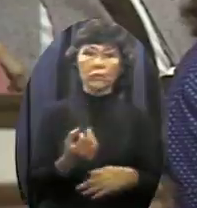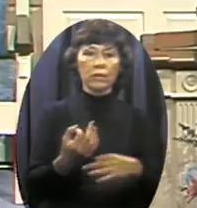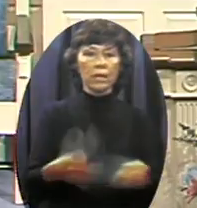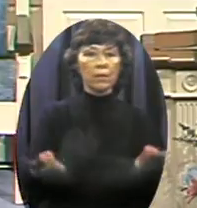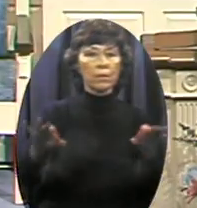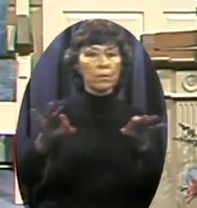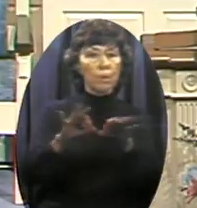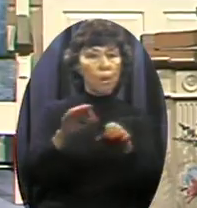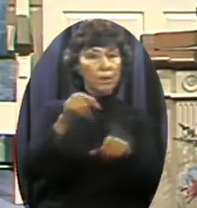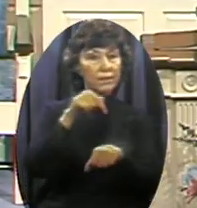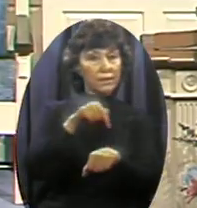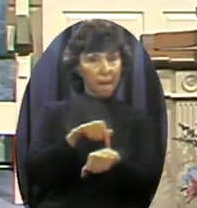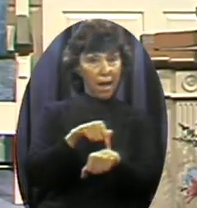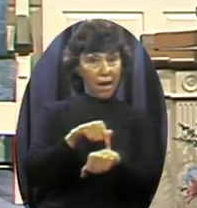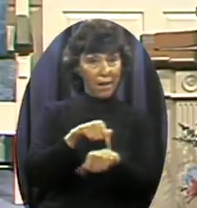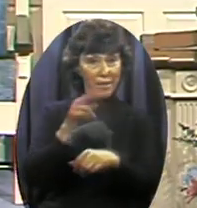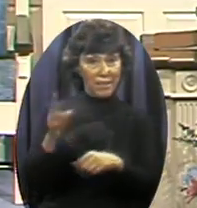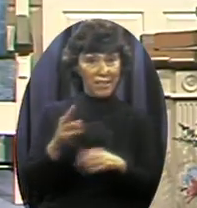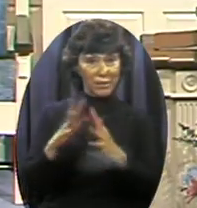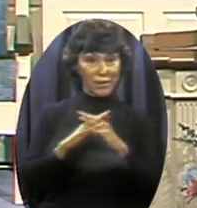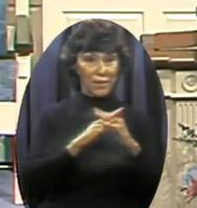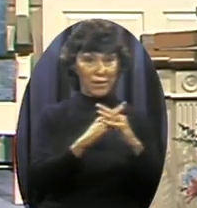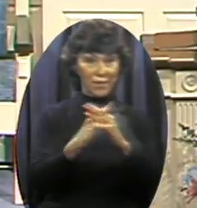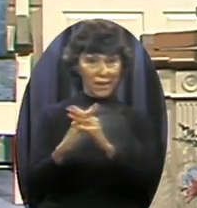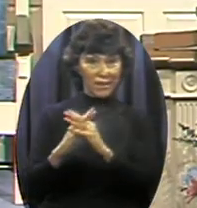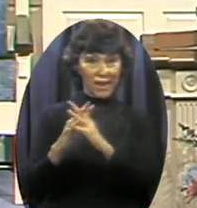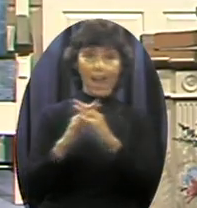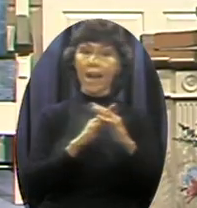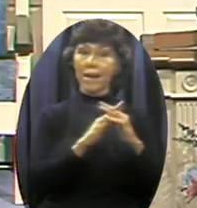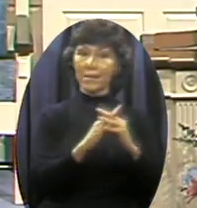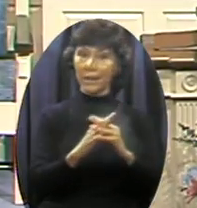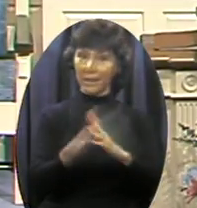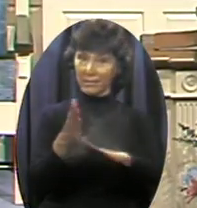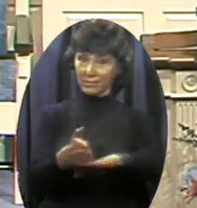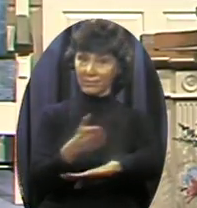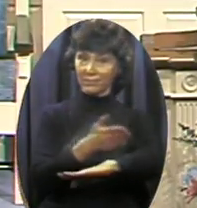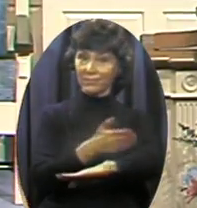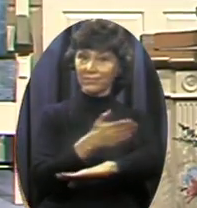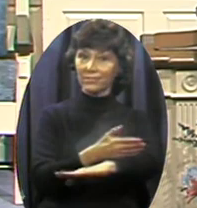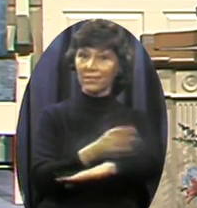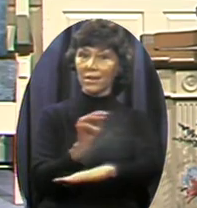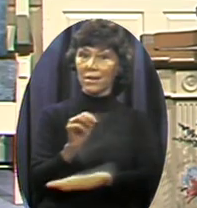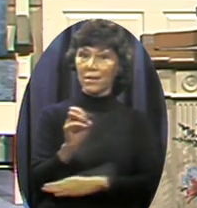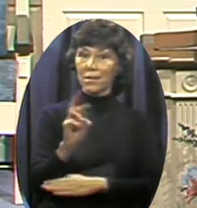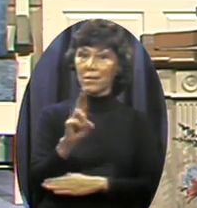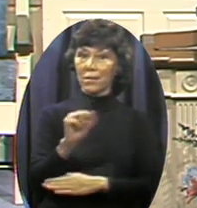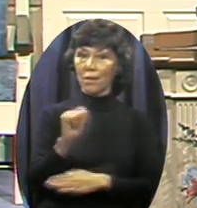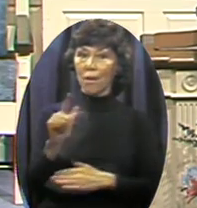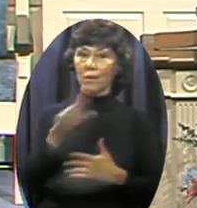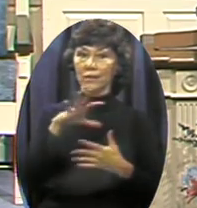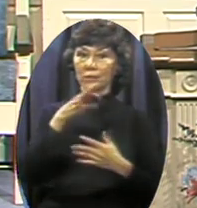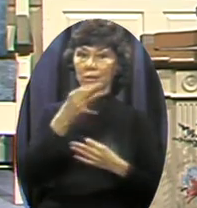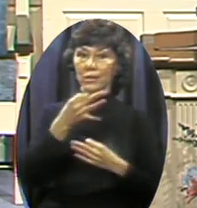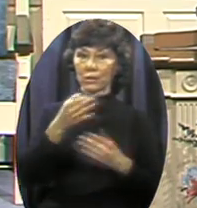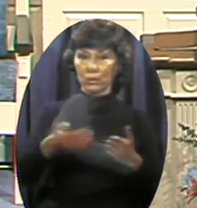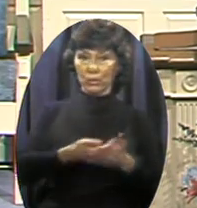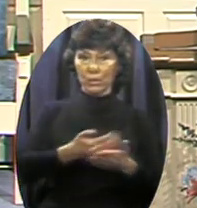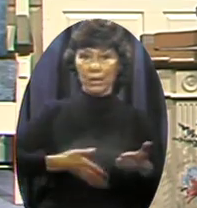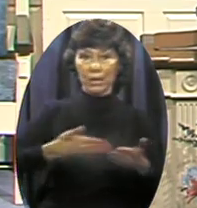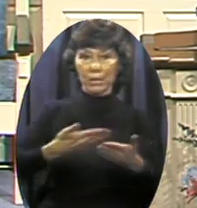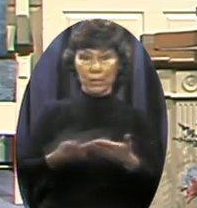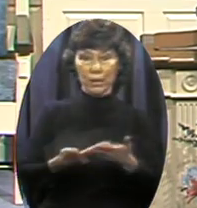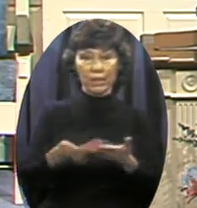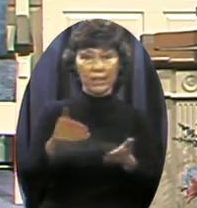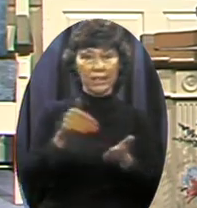America is experiencing a moral and spiritual rebirth right now I don't have time to read all the Gallup polls to you But for example,